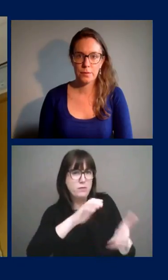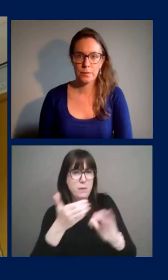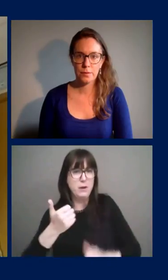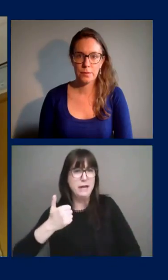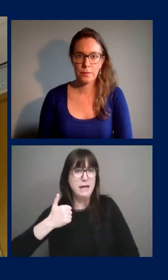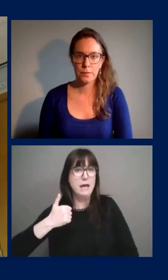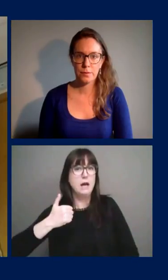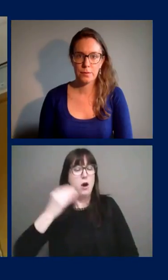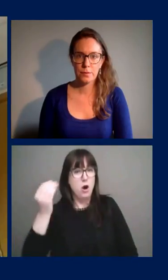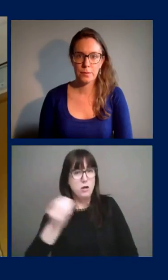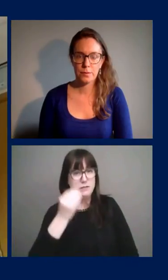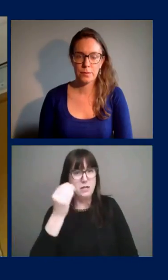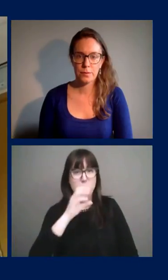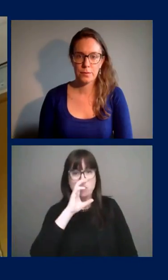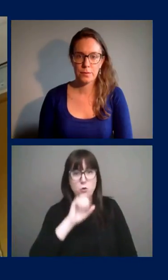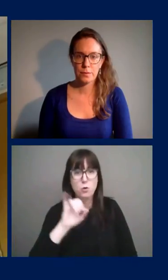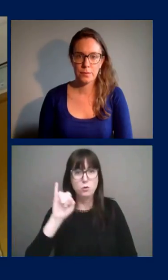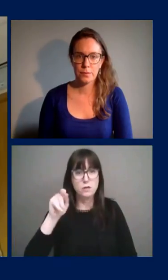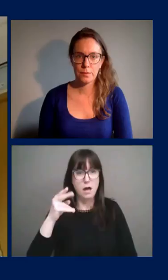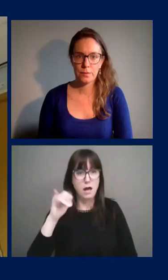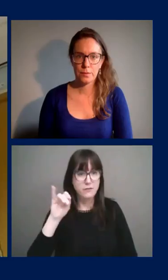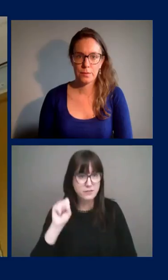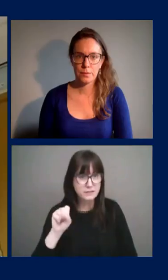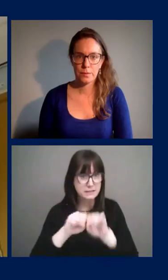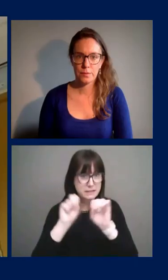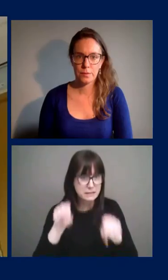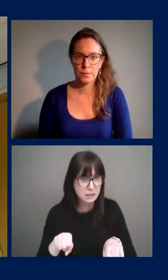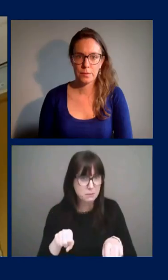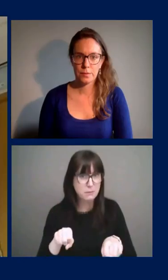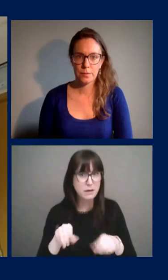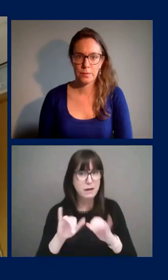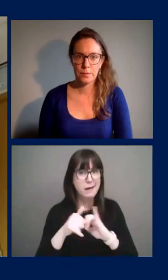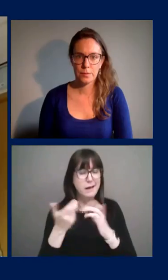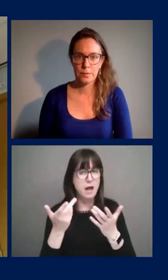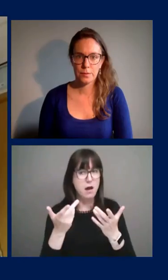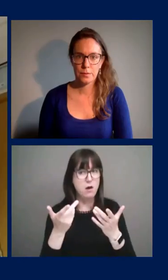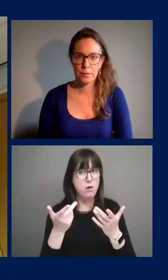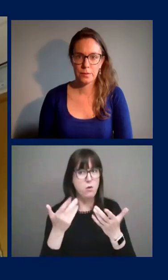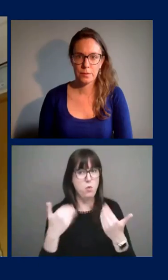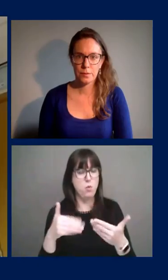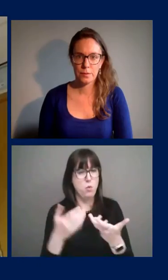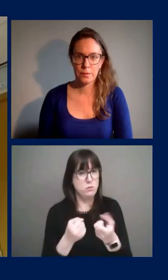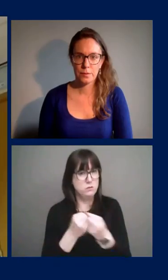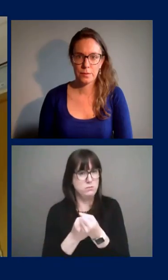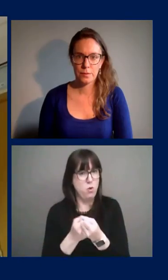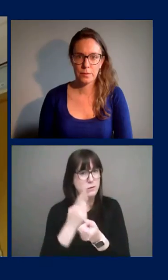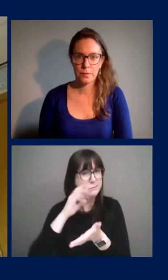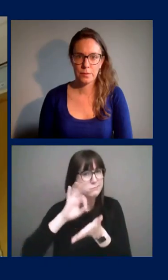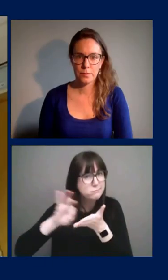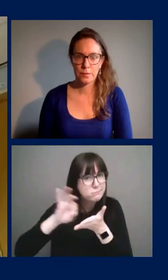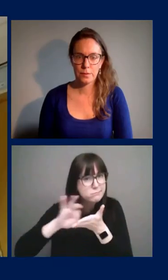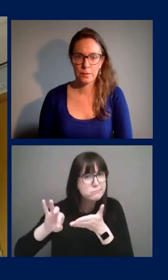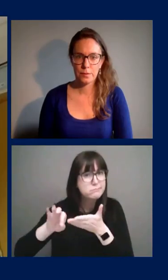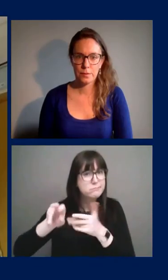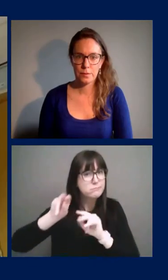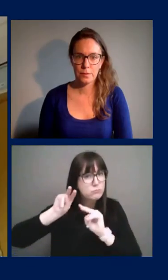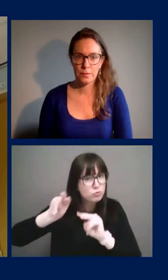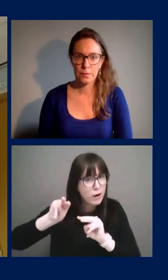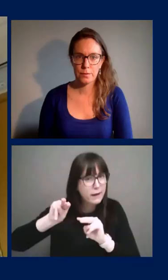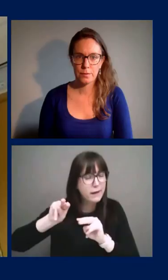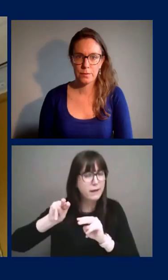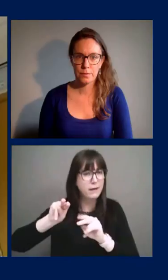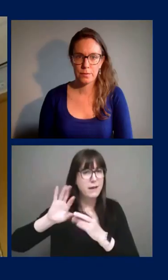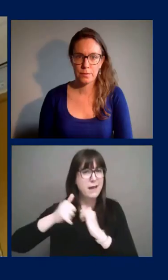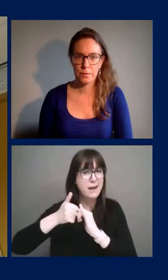outdated IFAS system, and how it is contributing to your tracking, reporting, and contact tracing